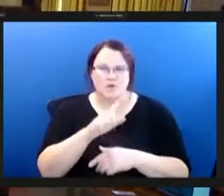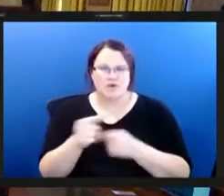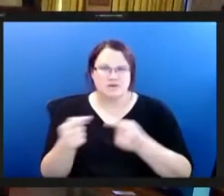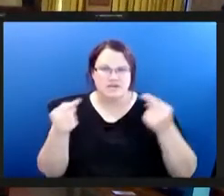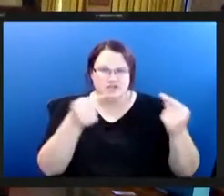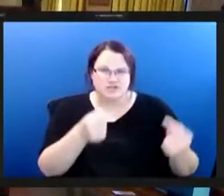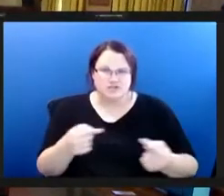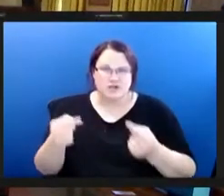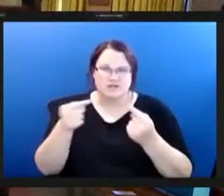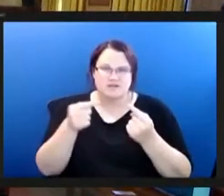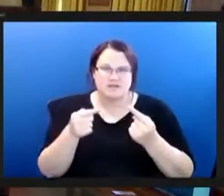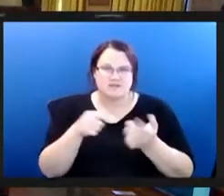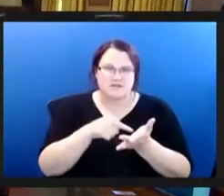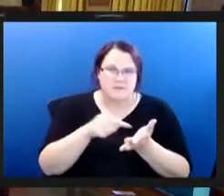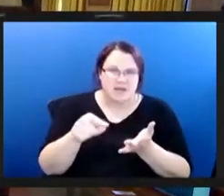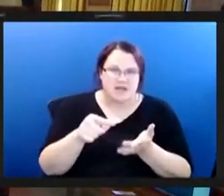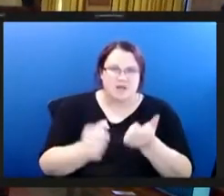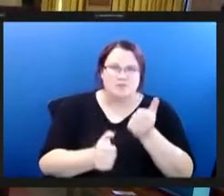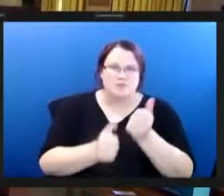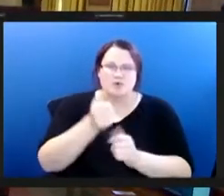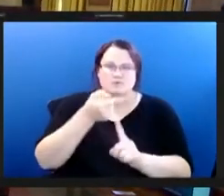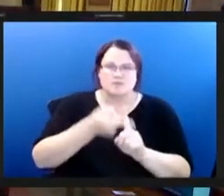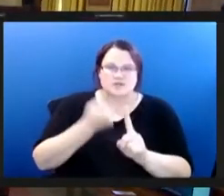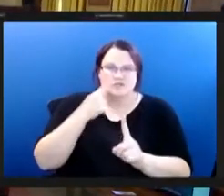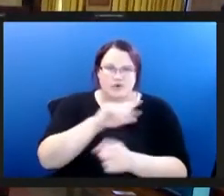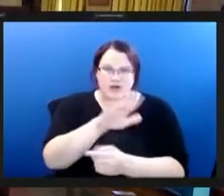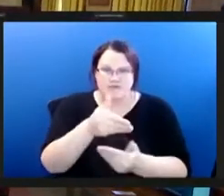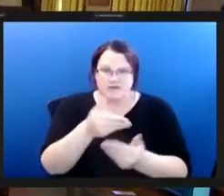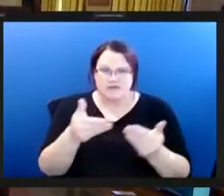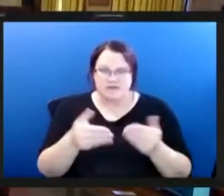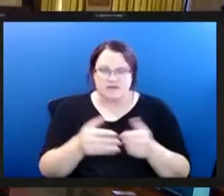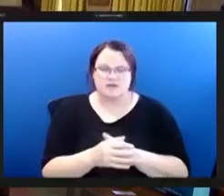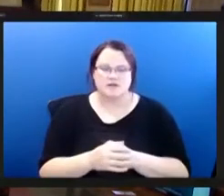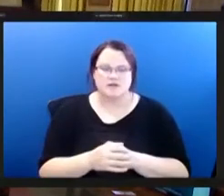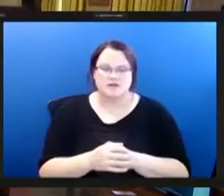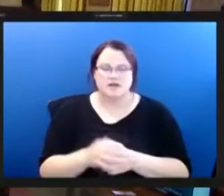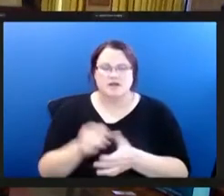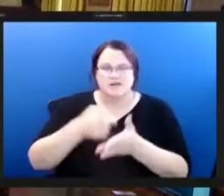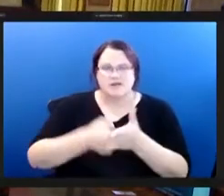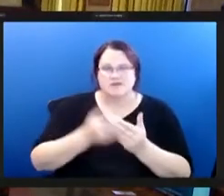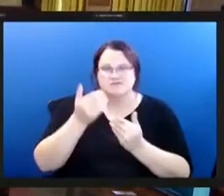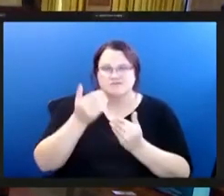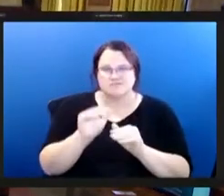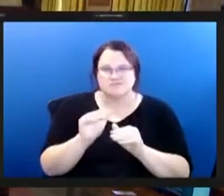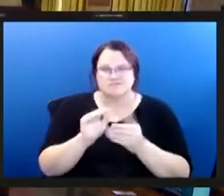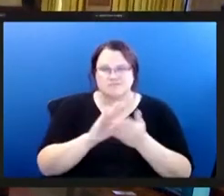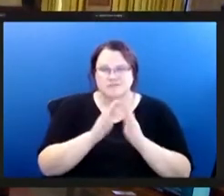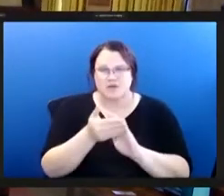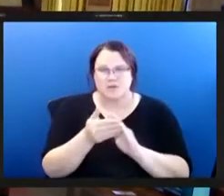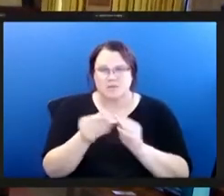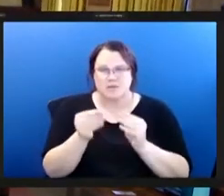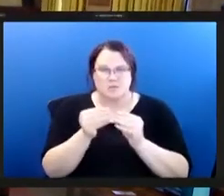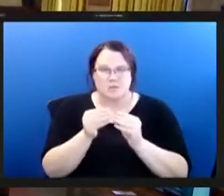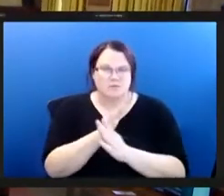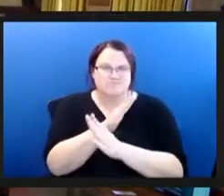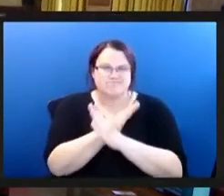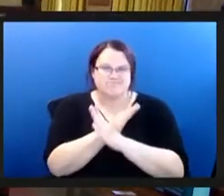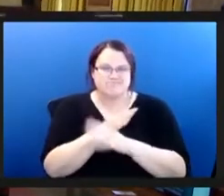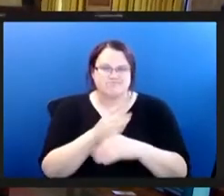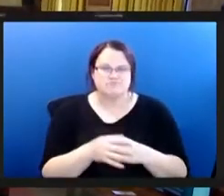make ends meet most months and the cost restrictions of food are becoming more and more prohibitive um